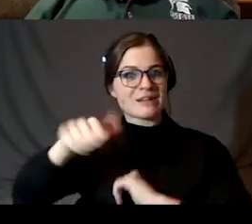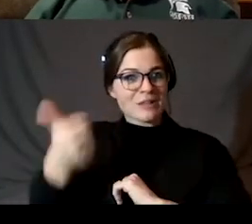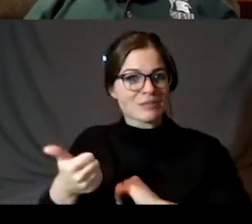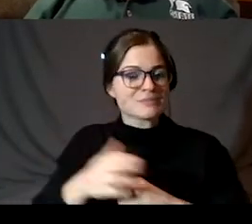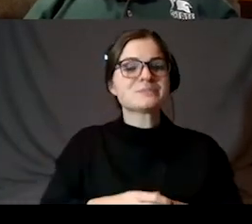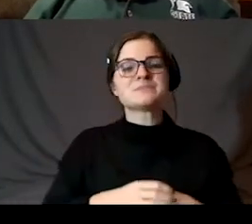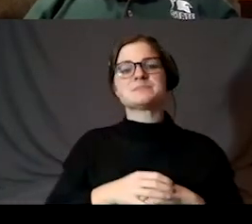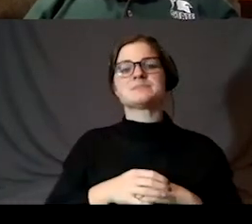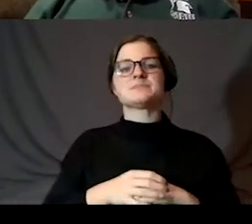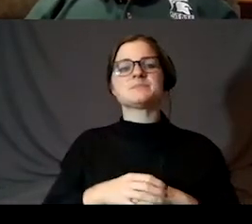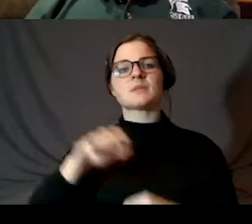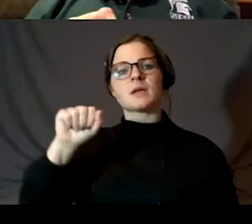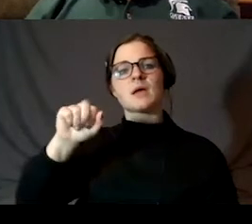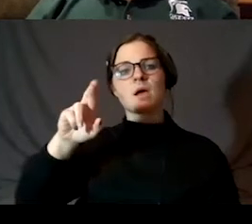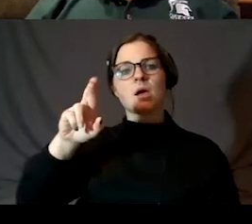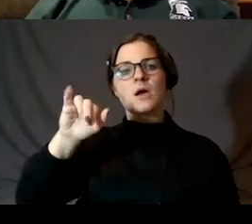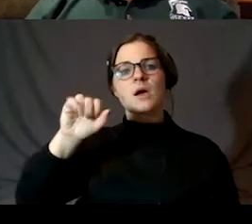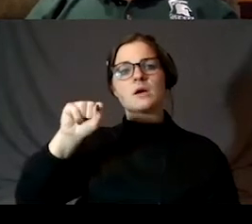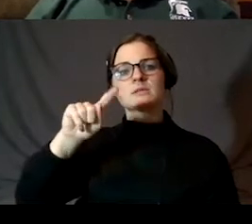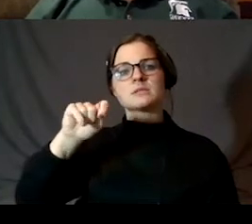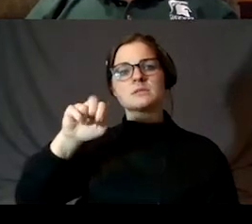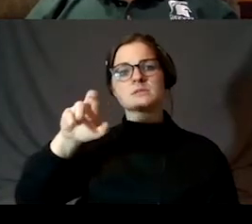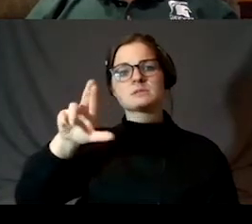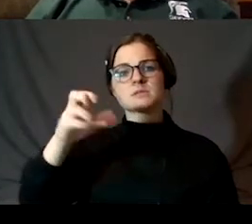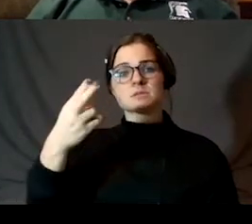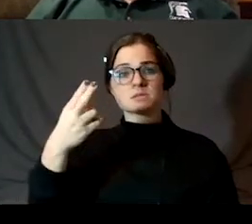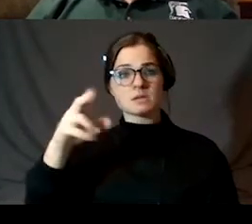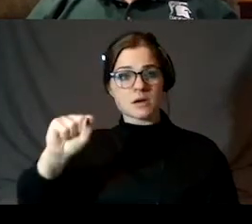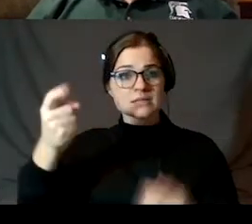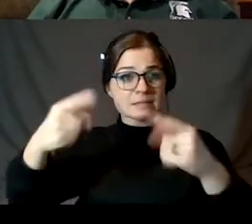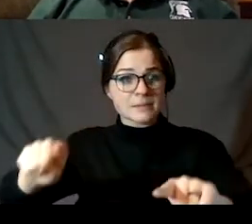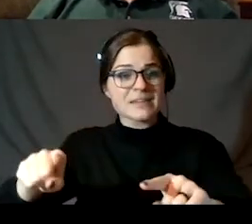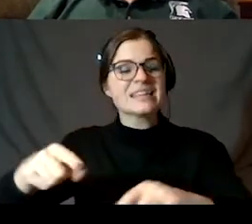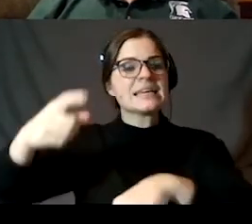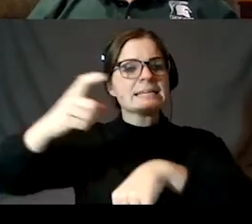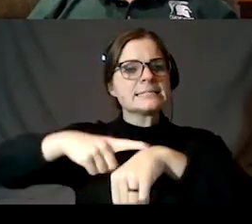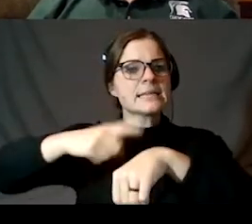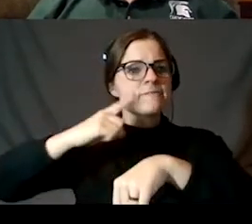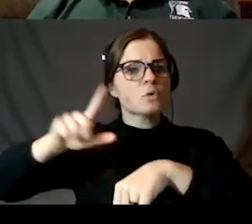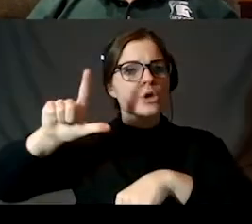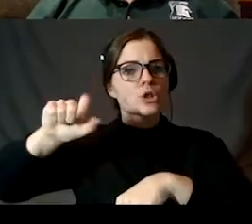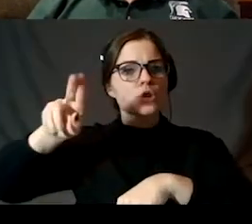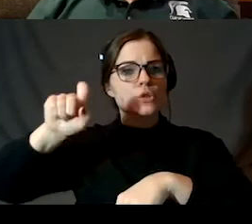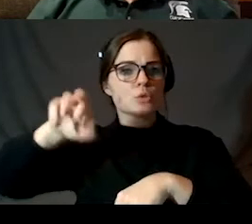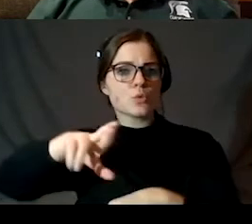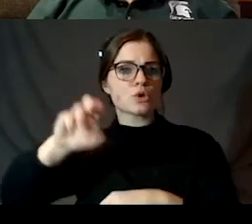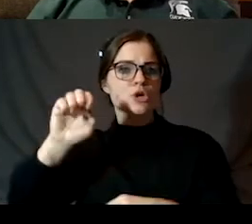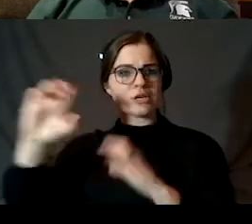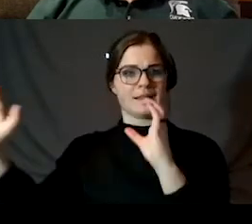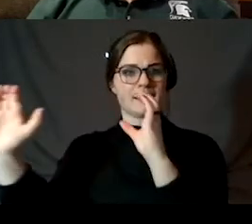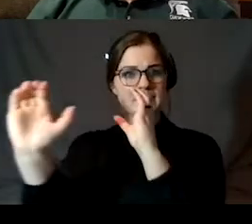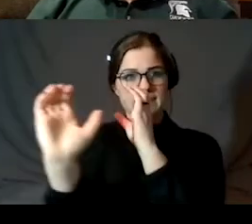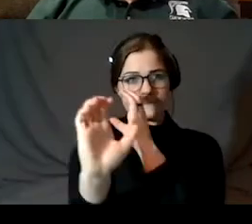So here's what Aristarchus did. He actually timed the lunar eclipse. It was about 270 BC. So here's a drawing of a lunar eclipse. The sunlight,